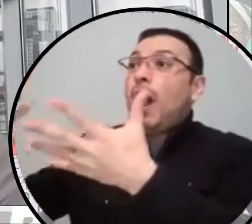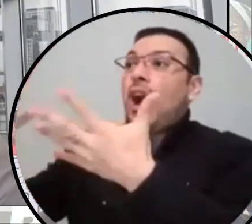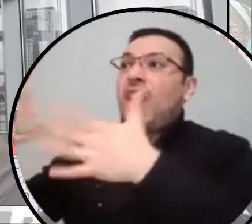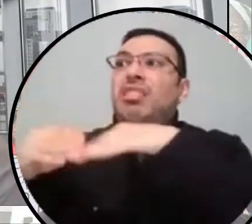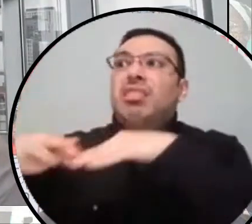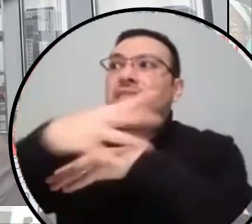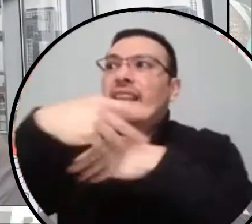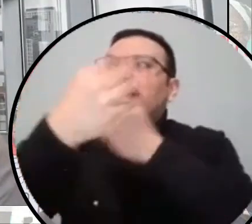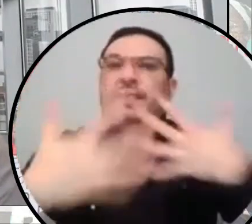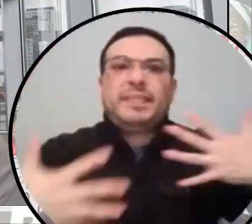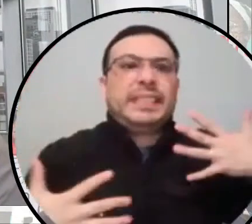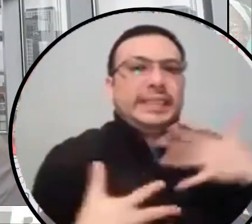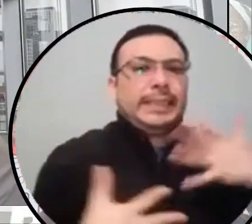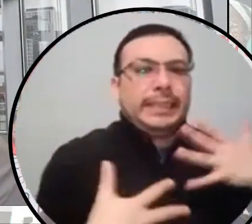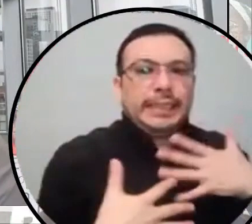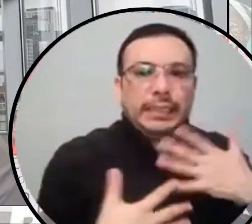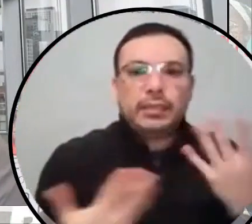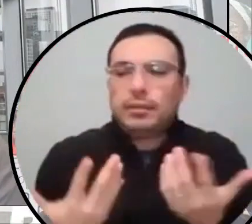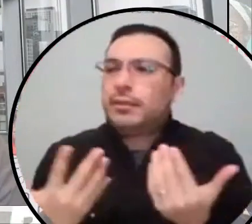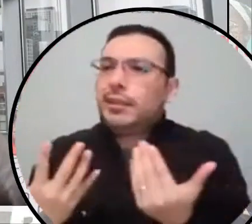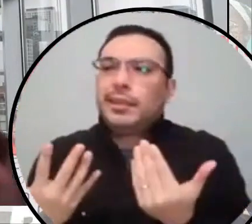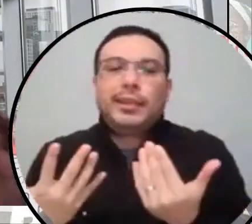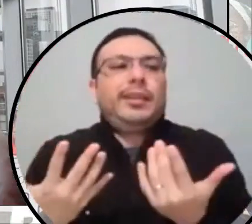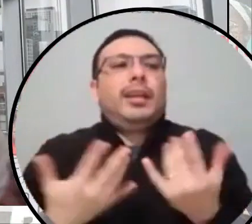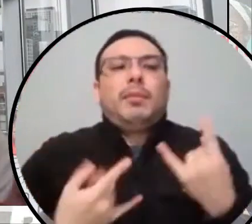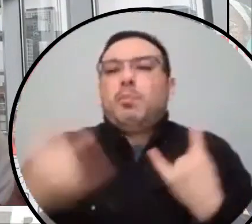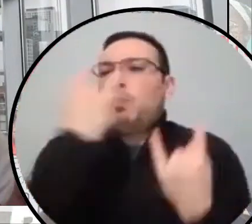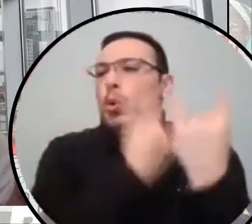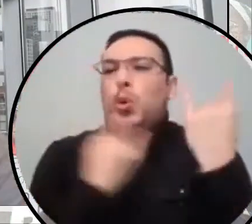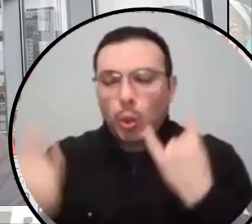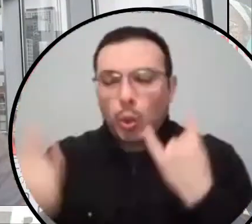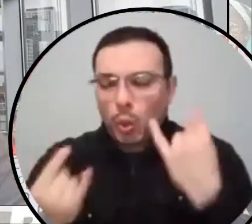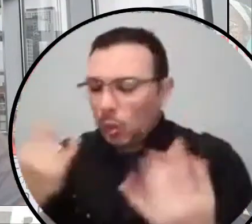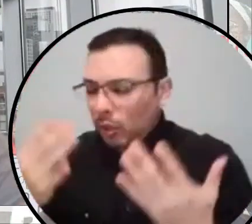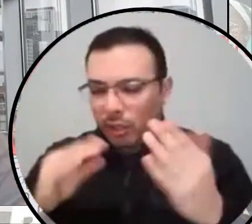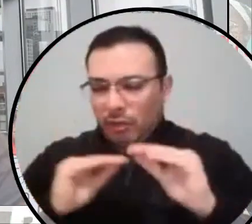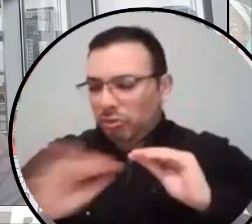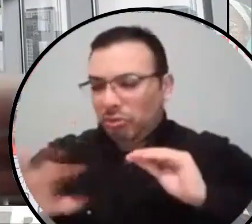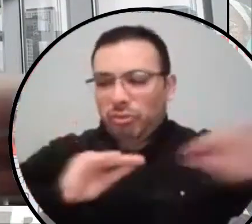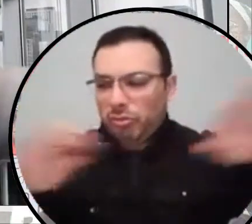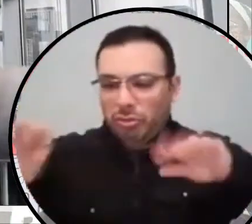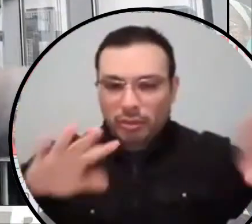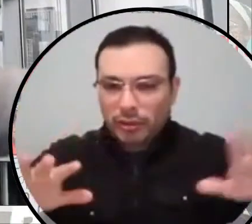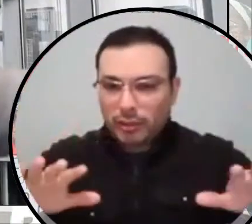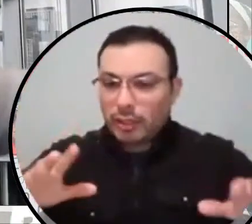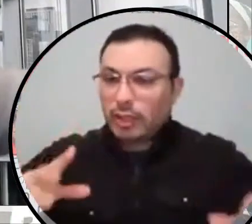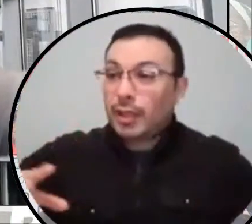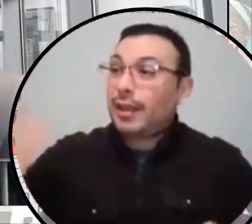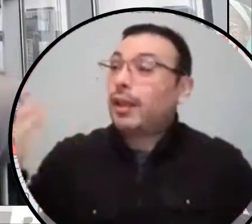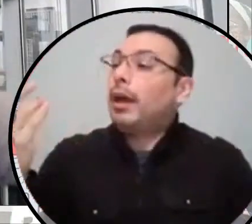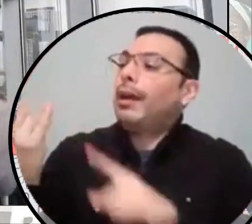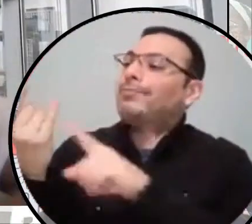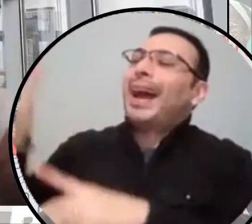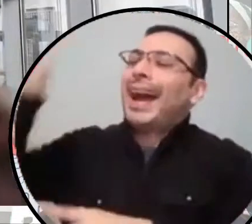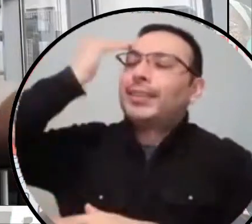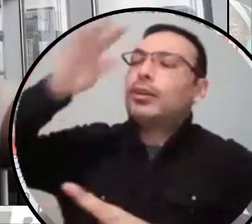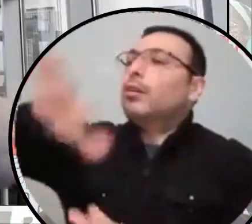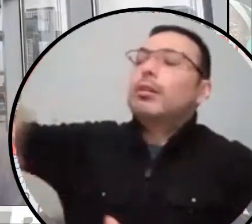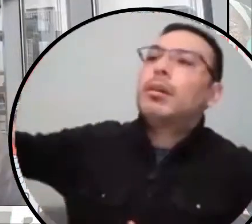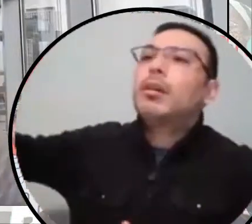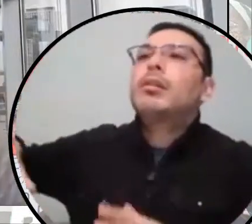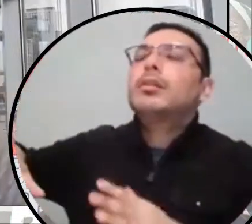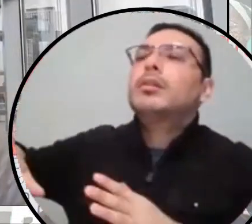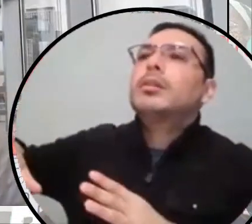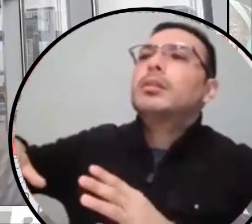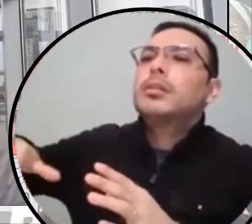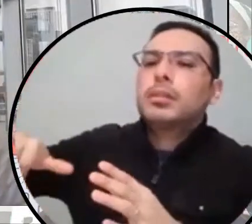and they're seeing past it and they're seeing past the bullshit and they're saying, okay, we know what it is. Uh, let's, let's set that aside and look at,